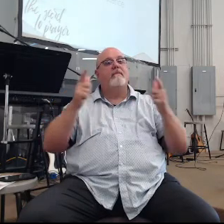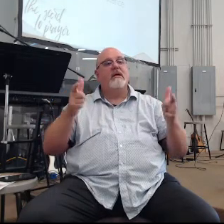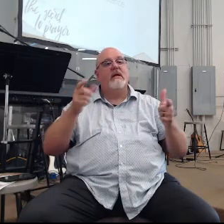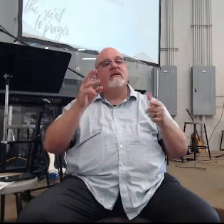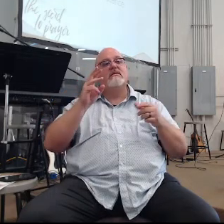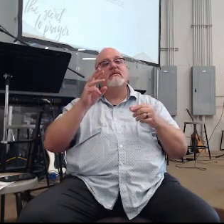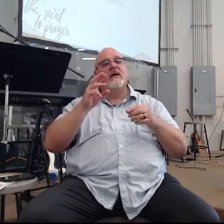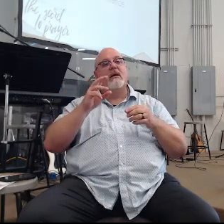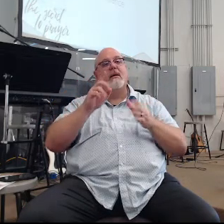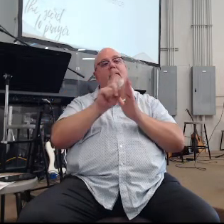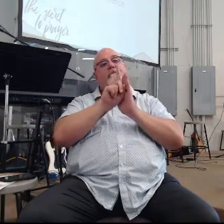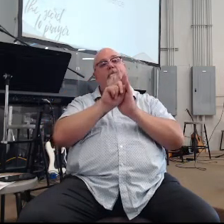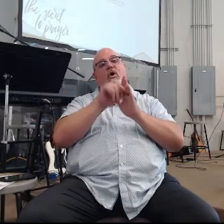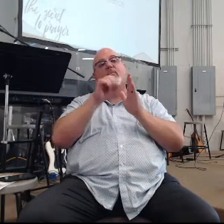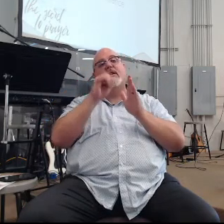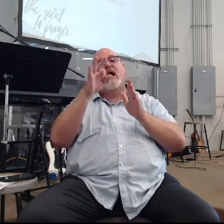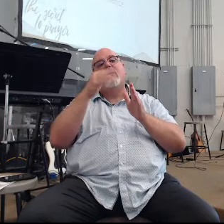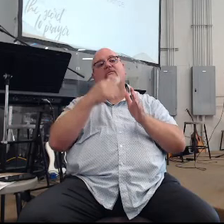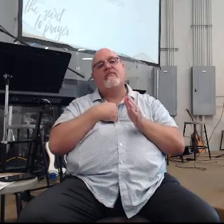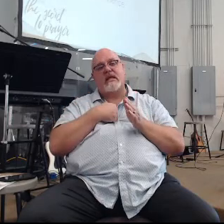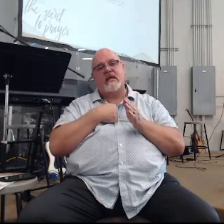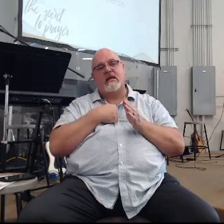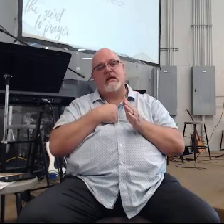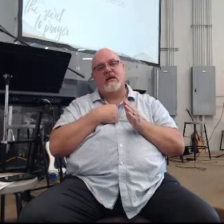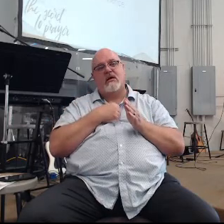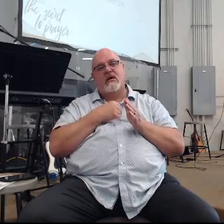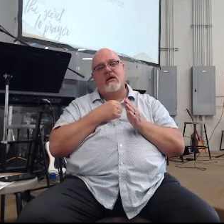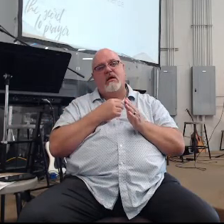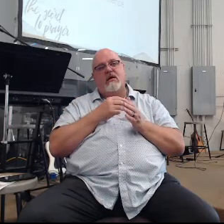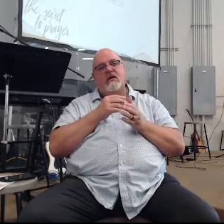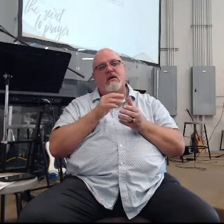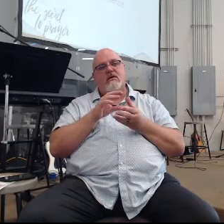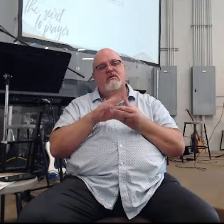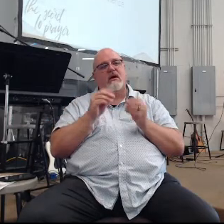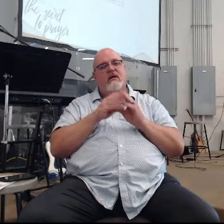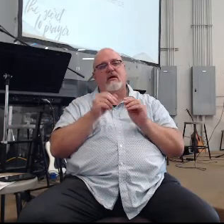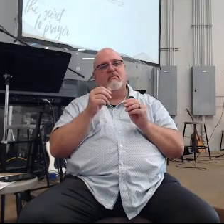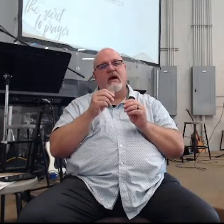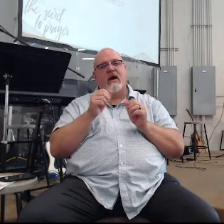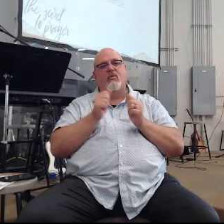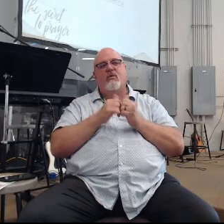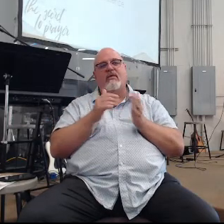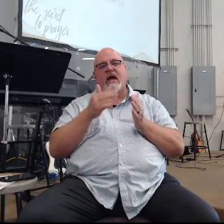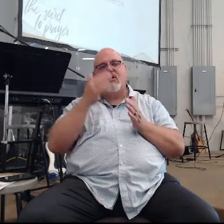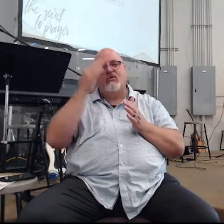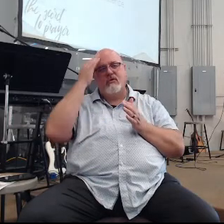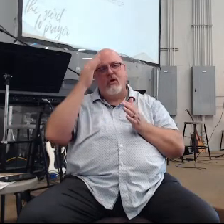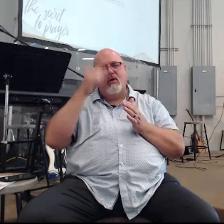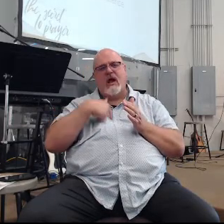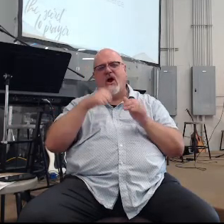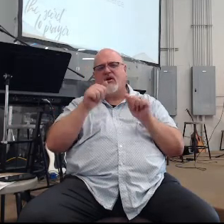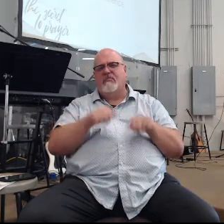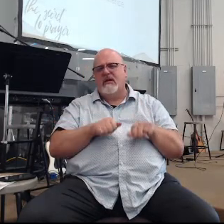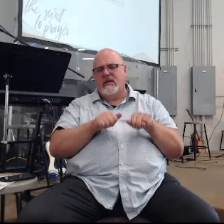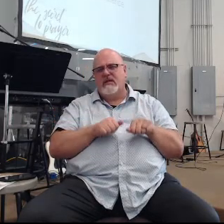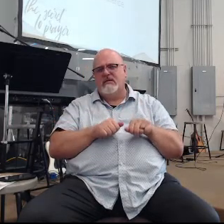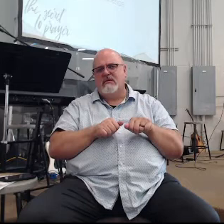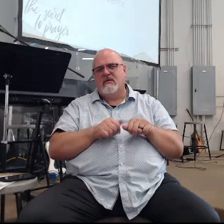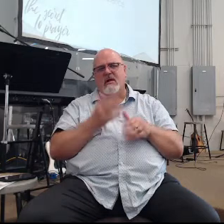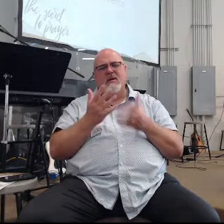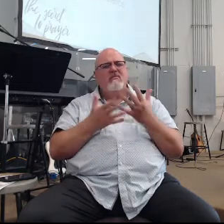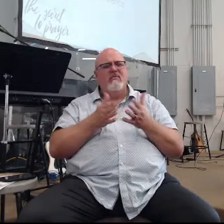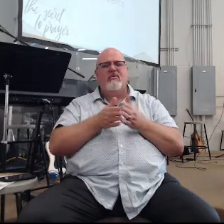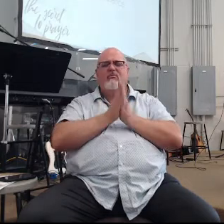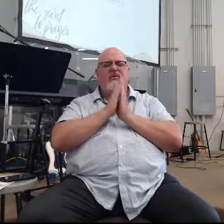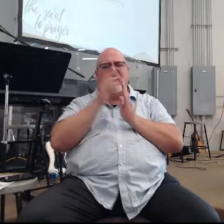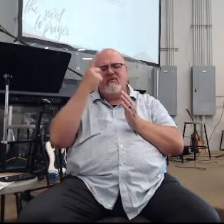need like acknowledging our own inability is what I mean by need that it may not even be praying for